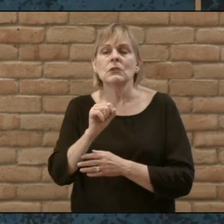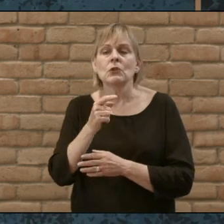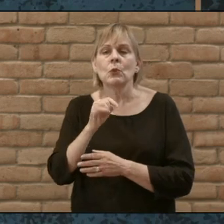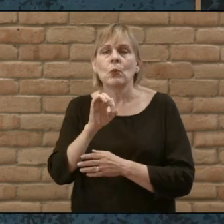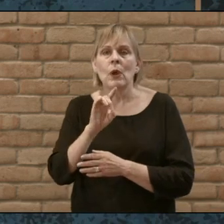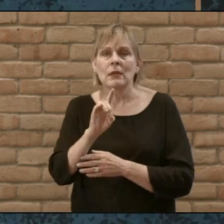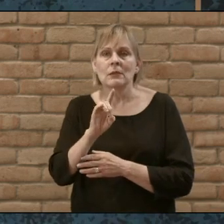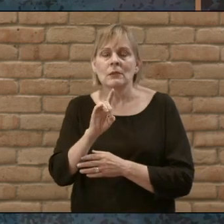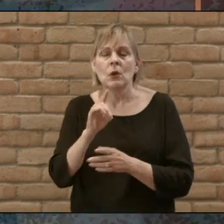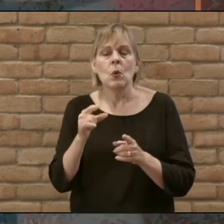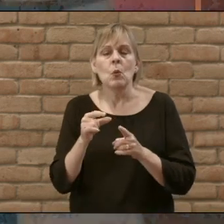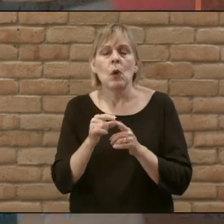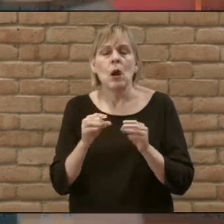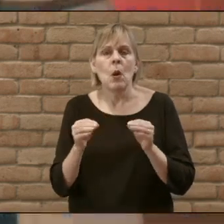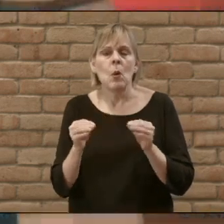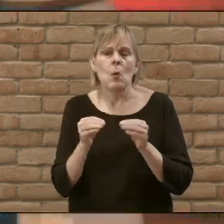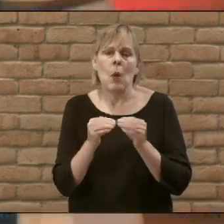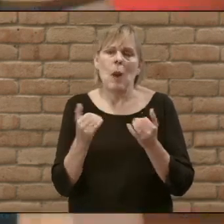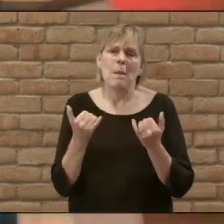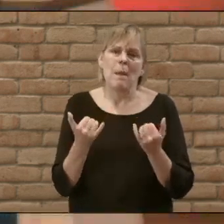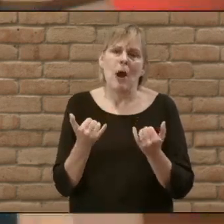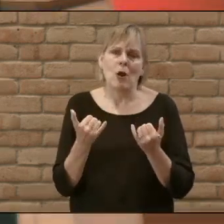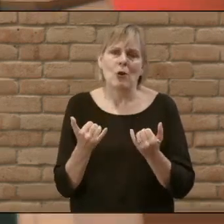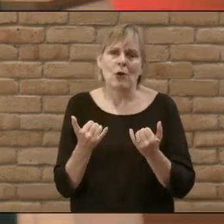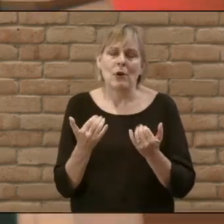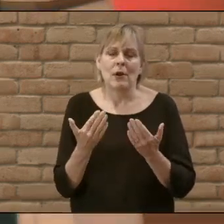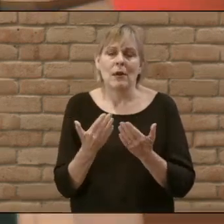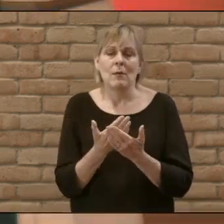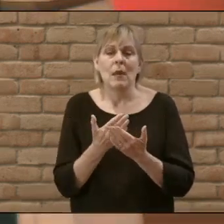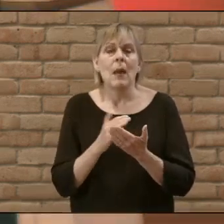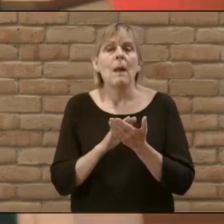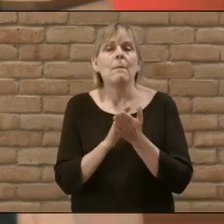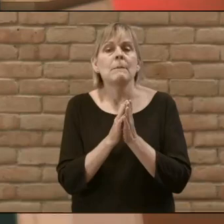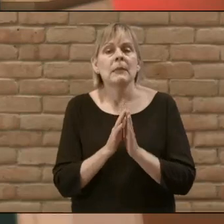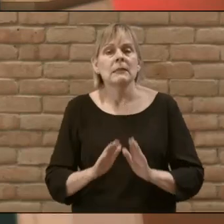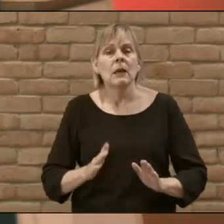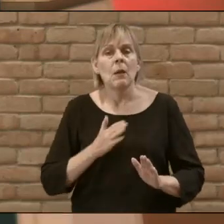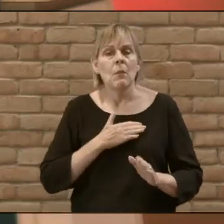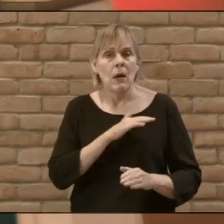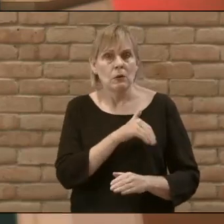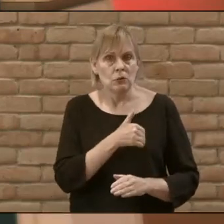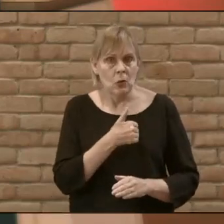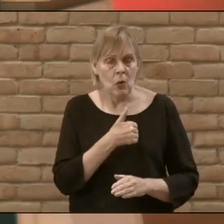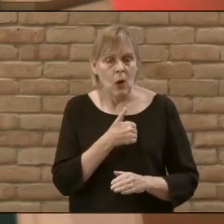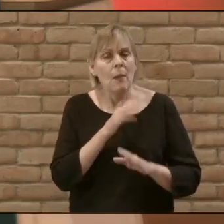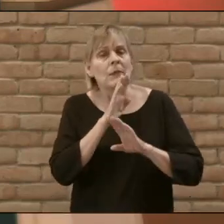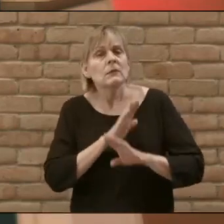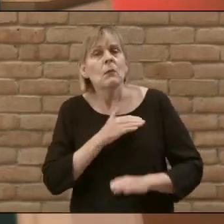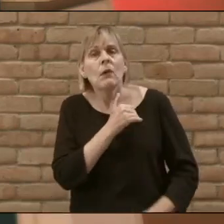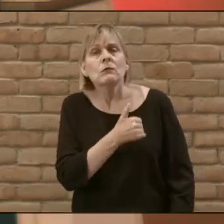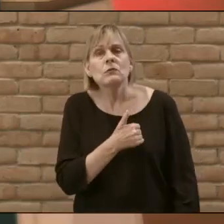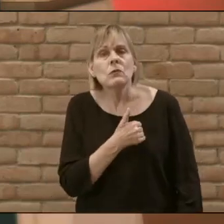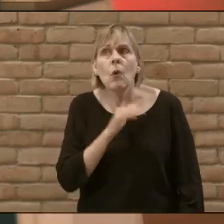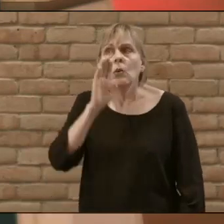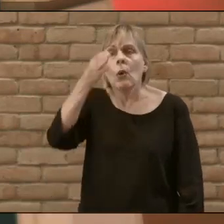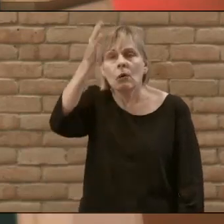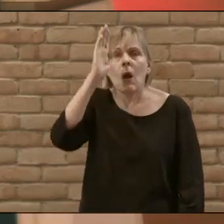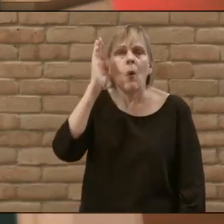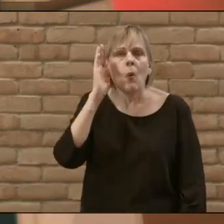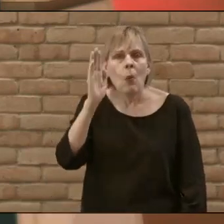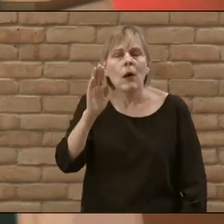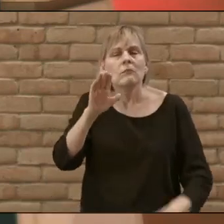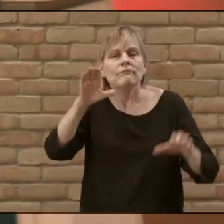of a more modern hymn be still my soul be still my soul your God will